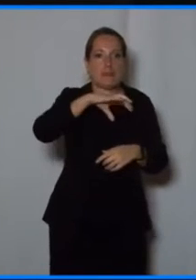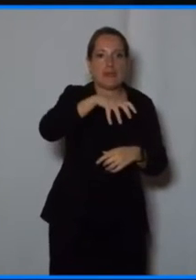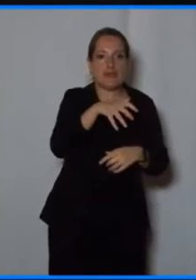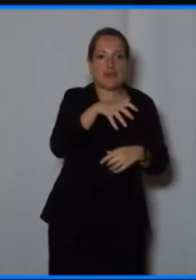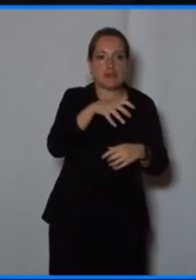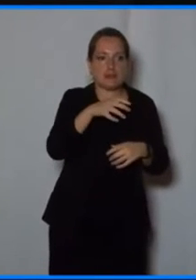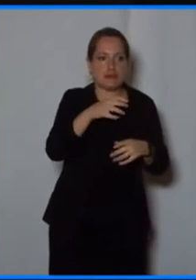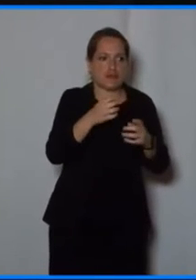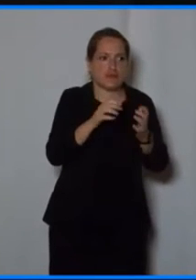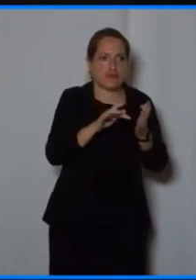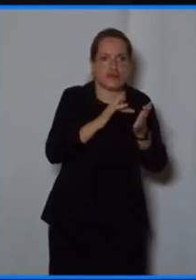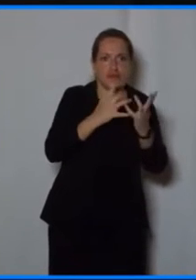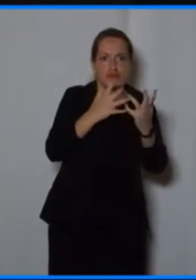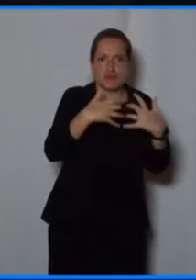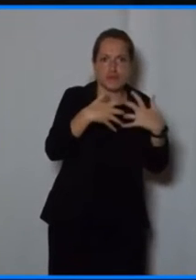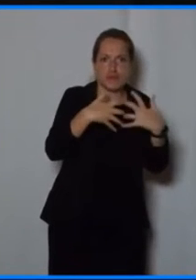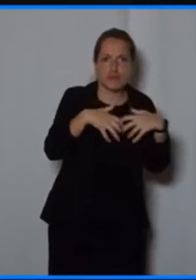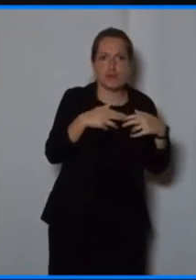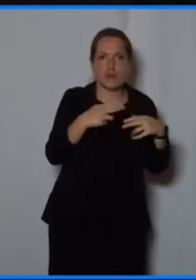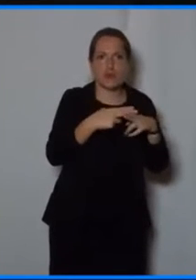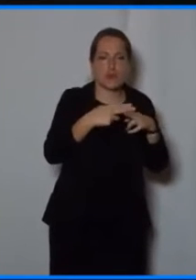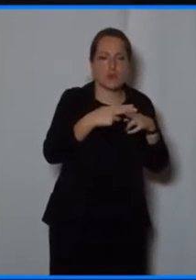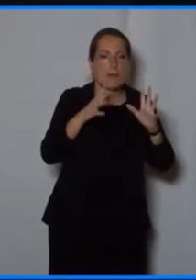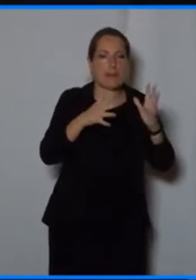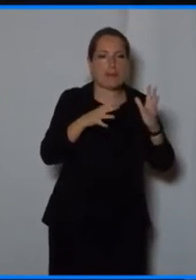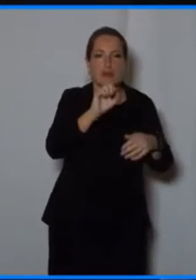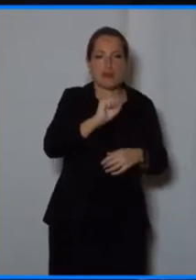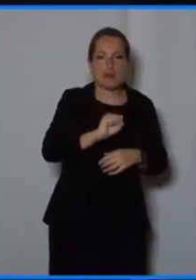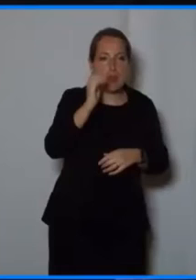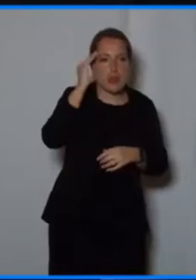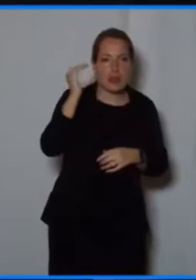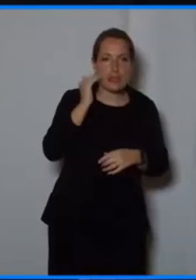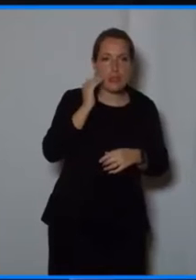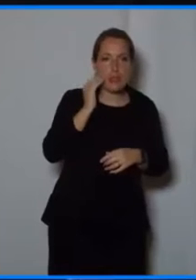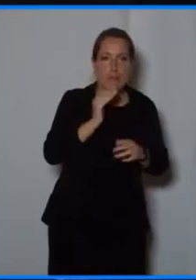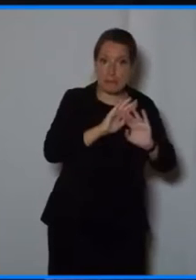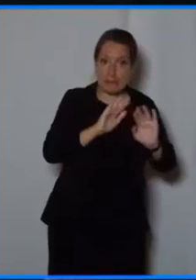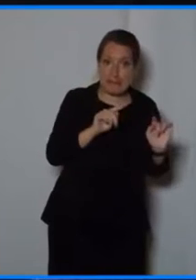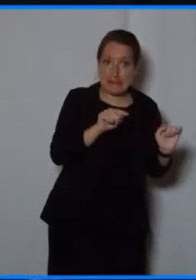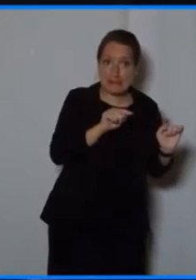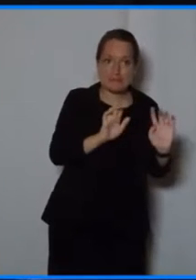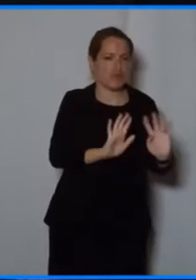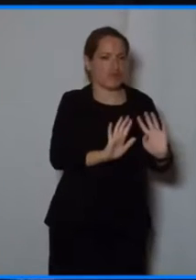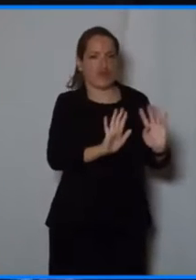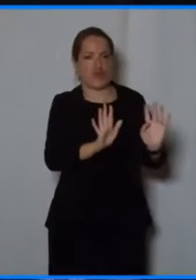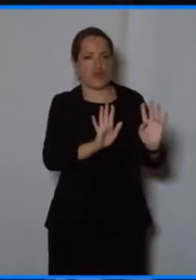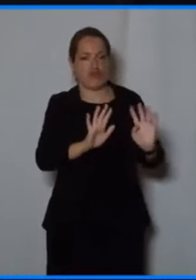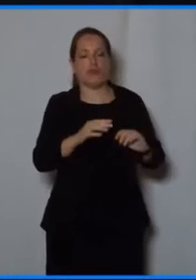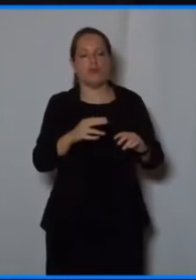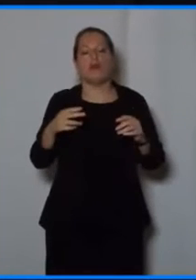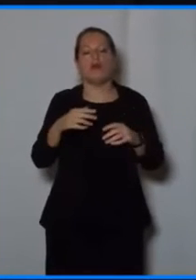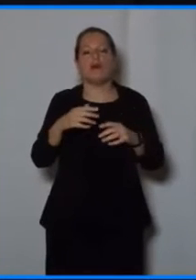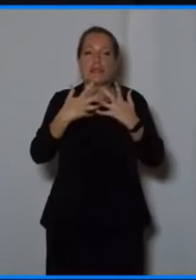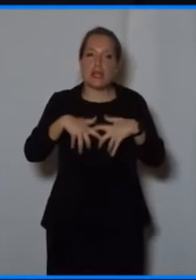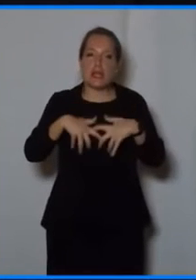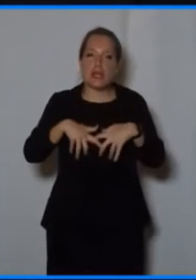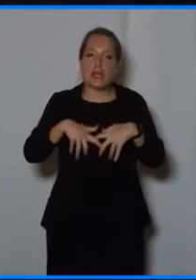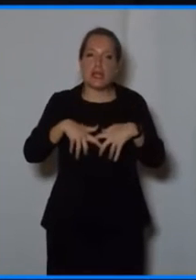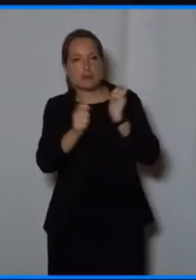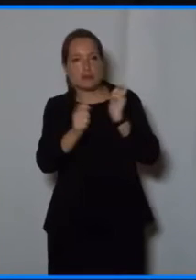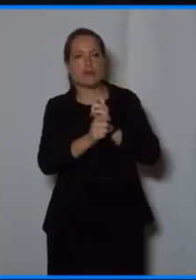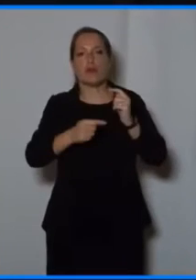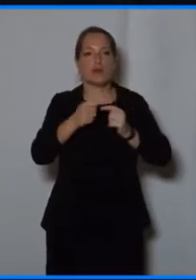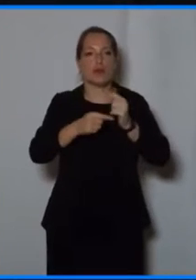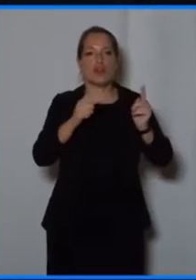improving everyday lives for all citizens. And the second